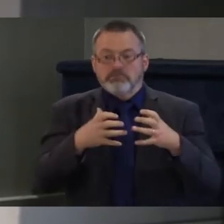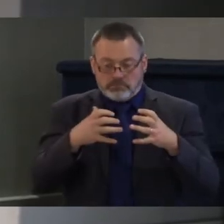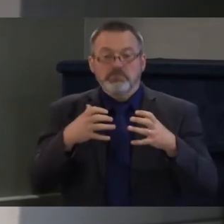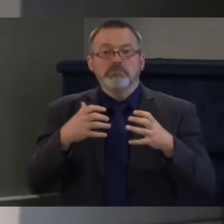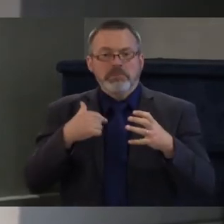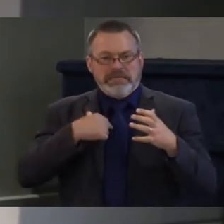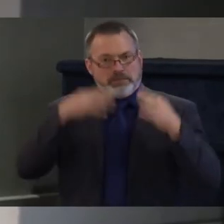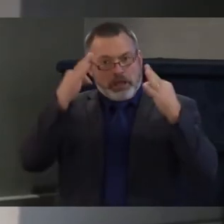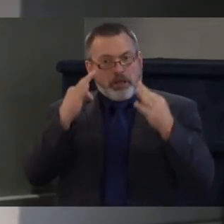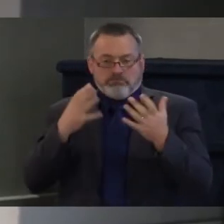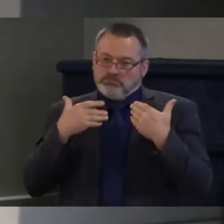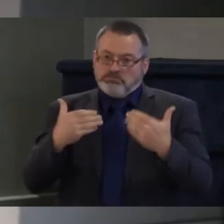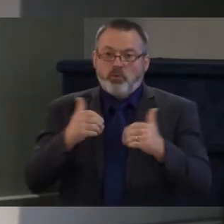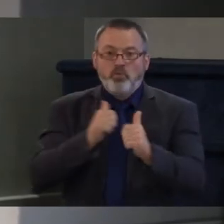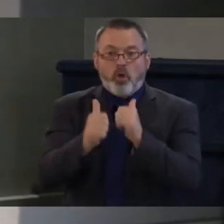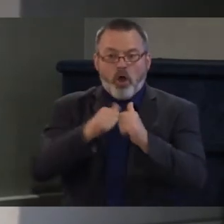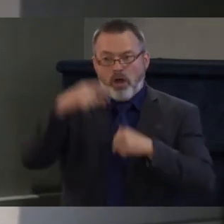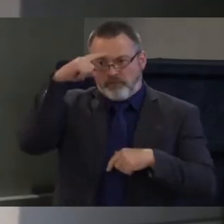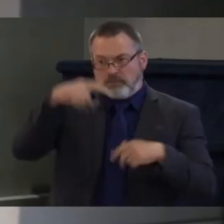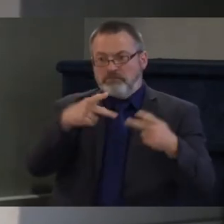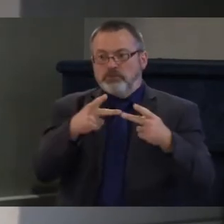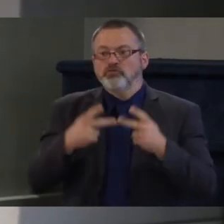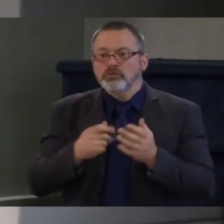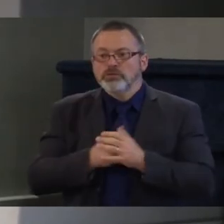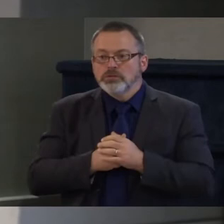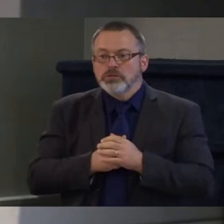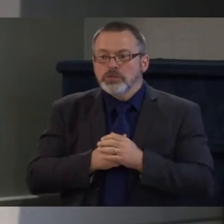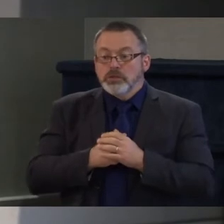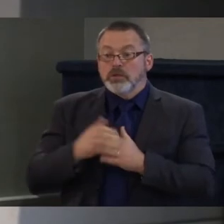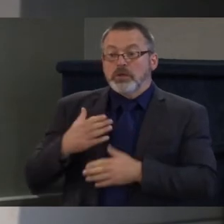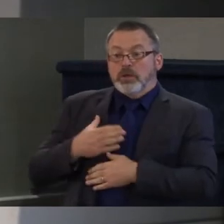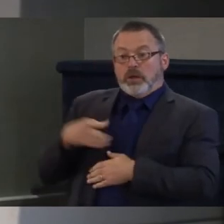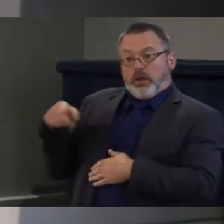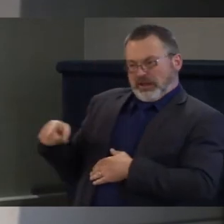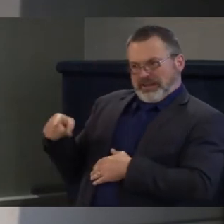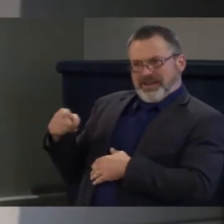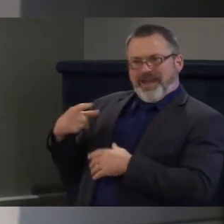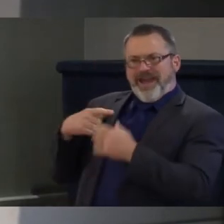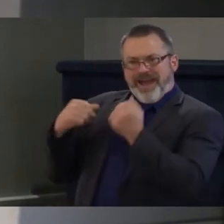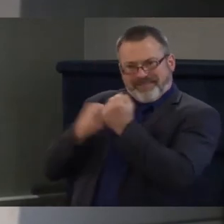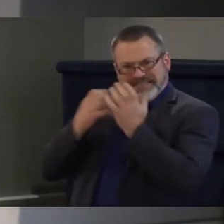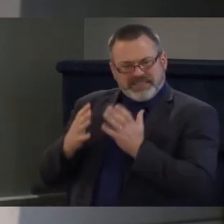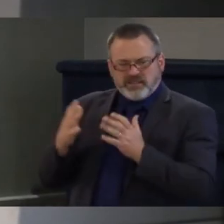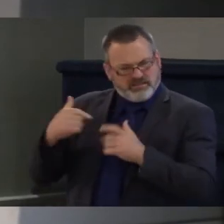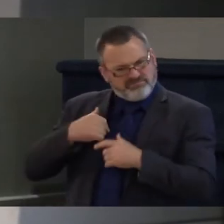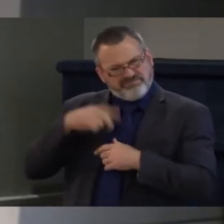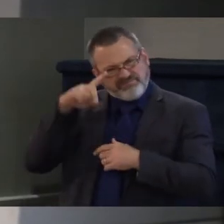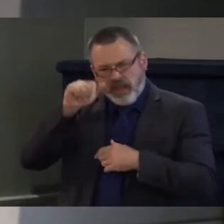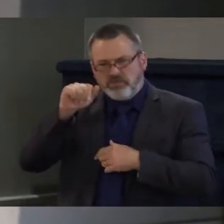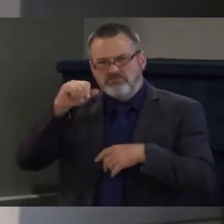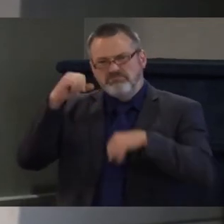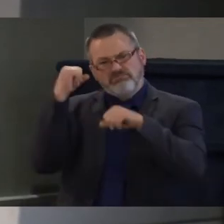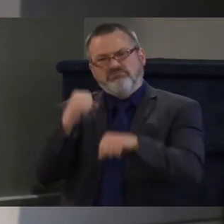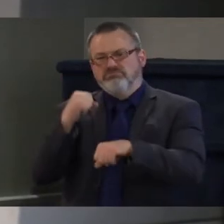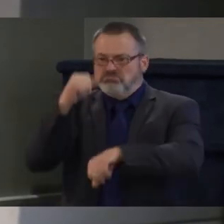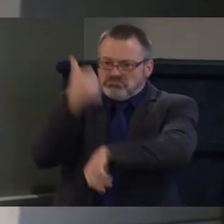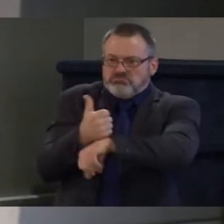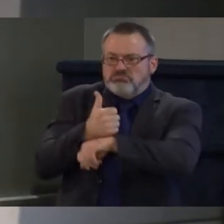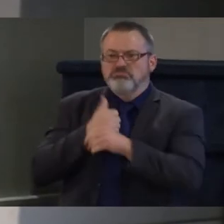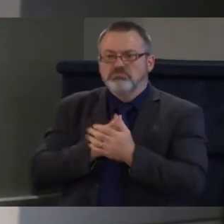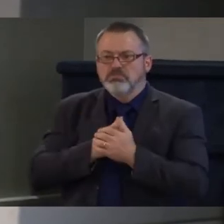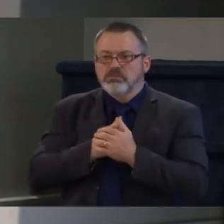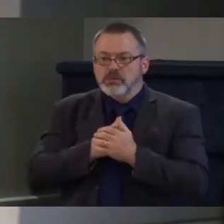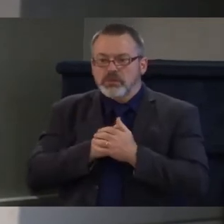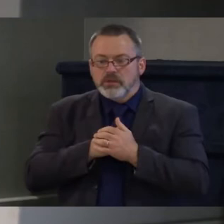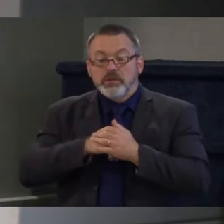of mine who is a disability rights advocate and champion and she's been providing regular advice